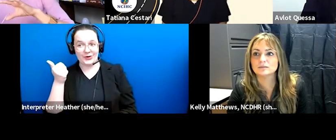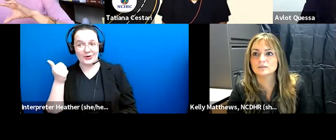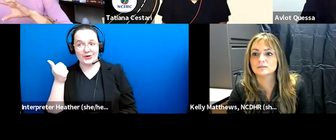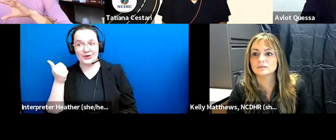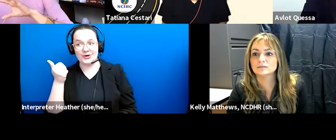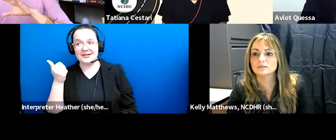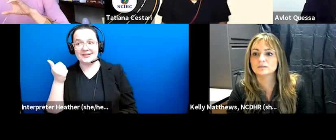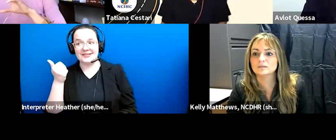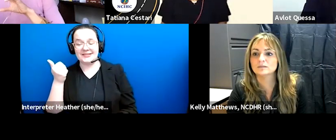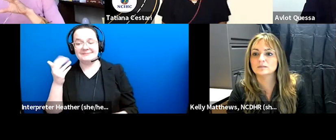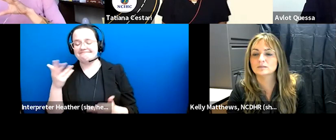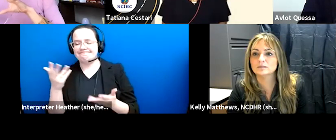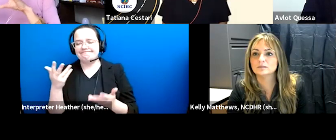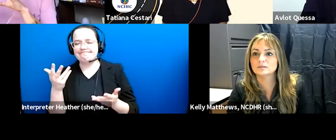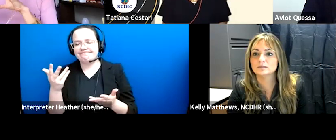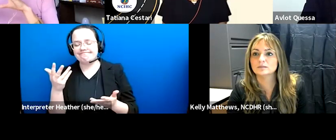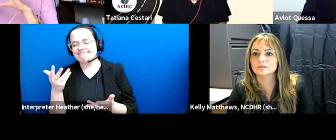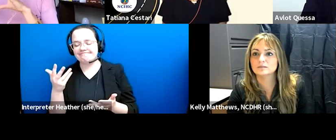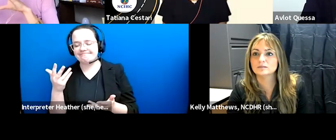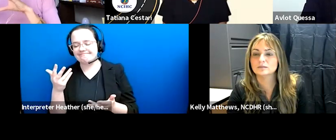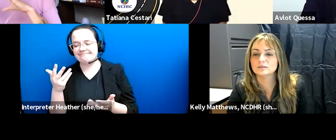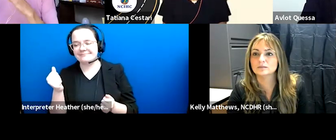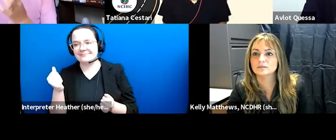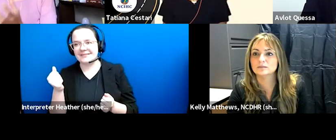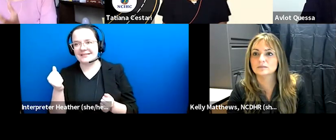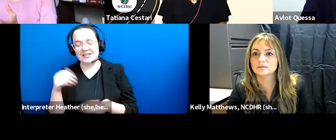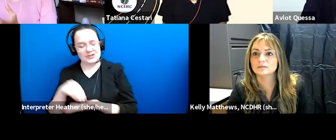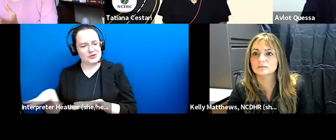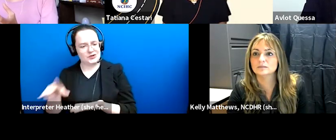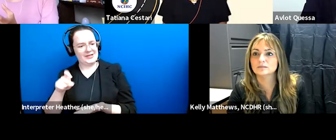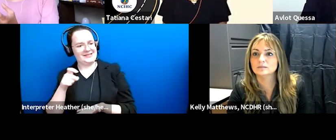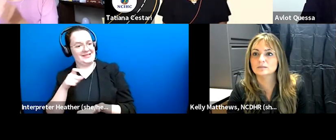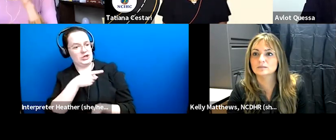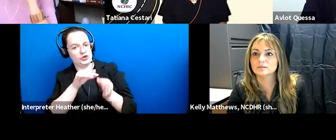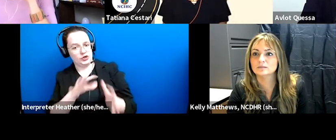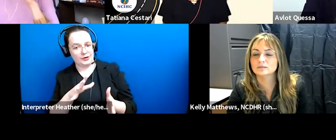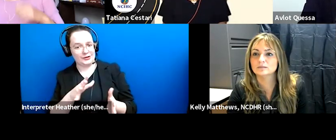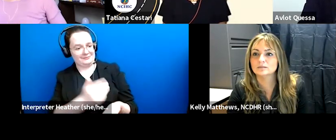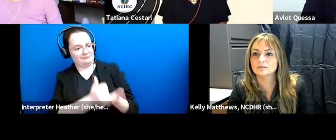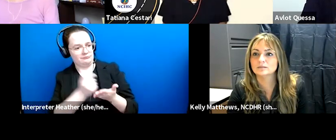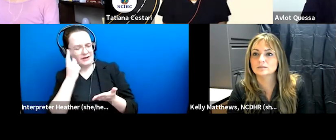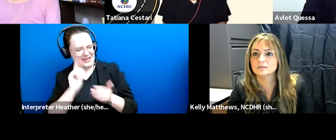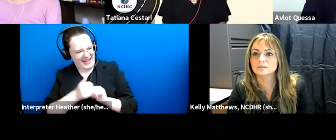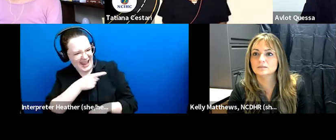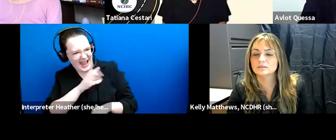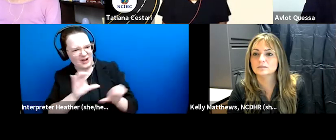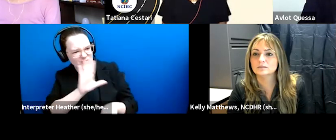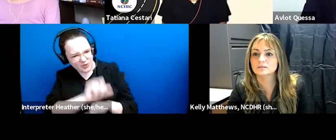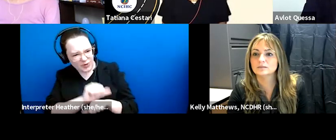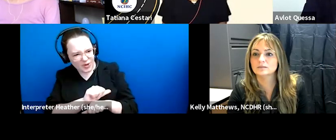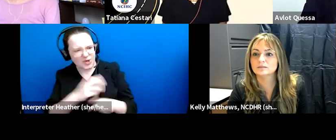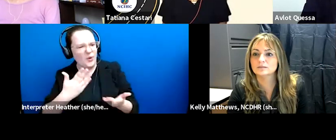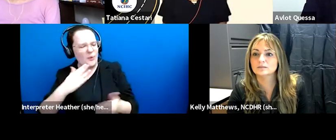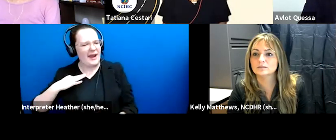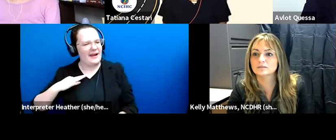the the how you best do your work and the advantages that it can bring